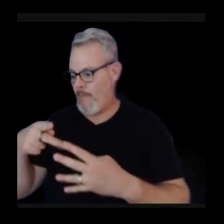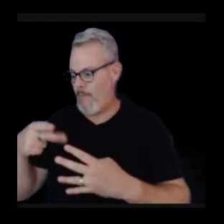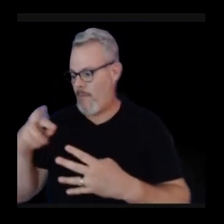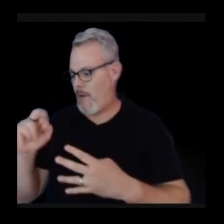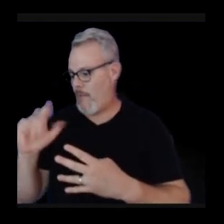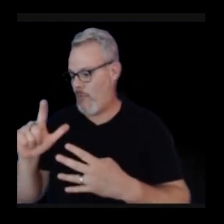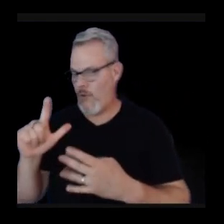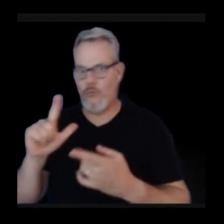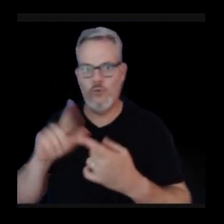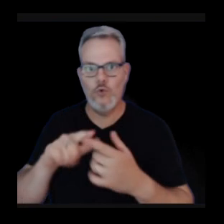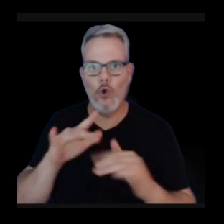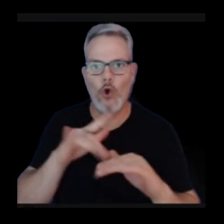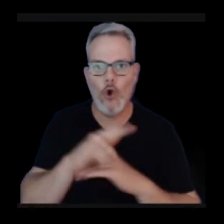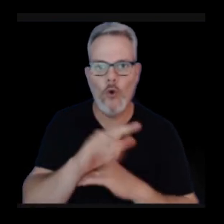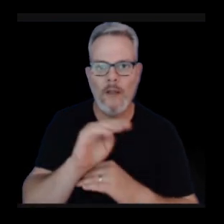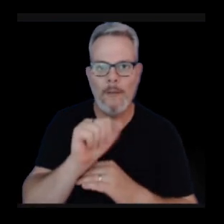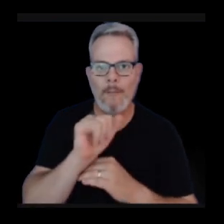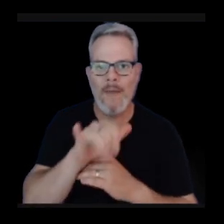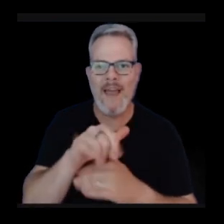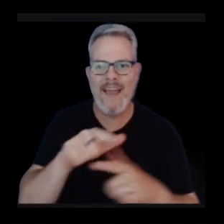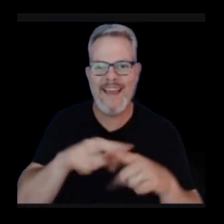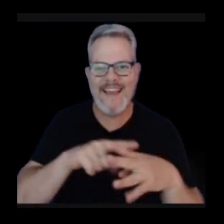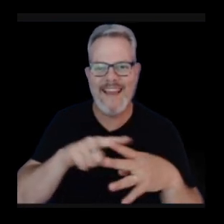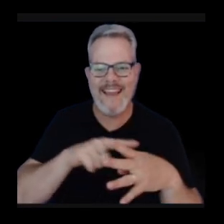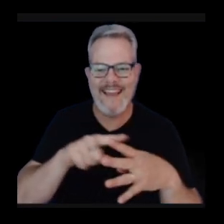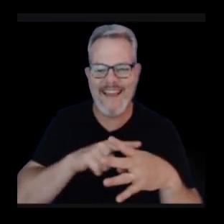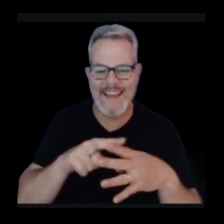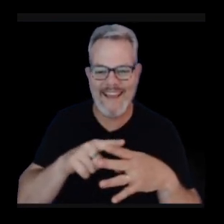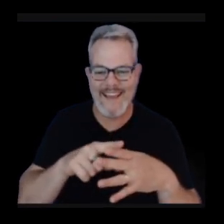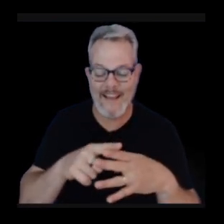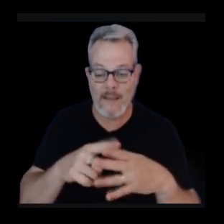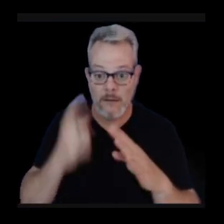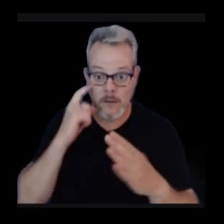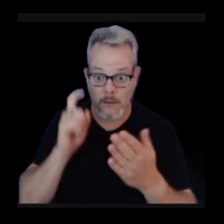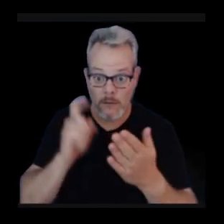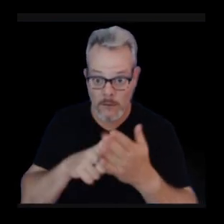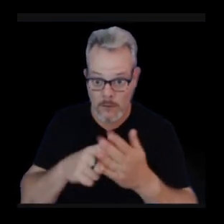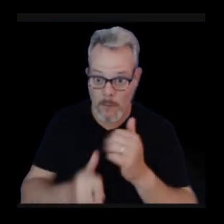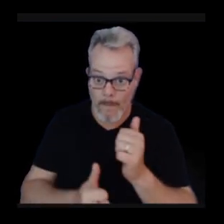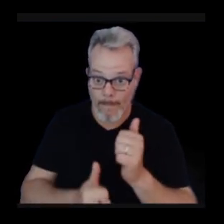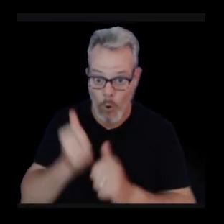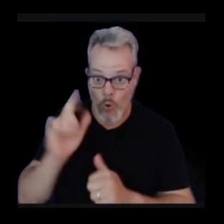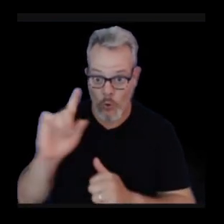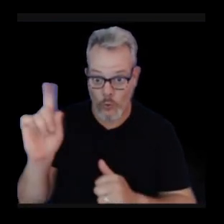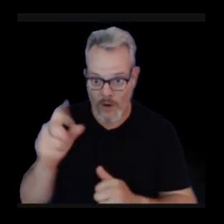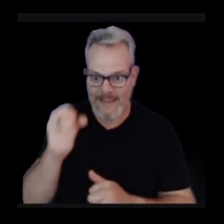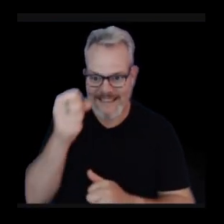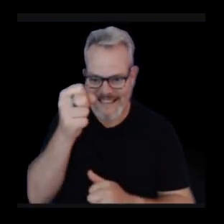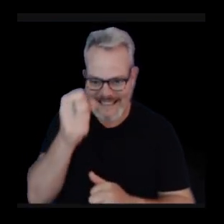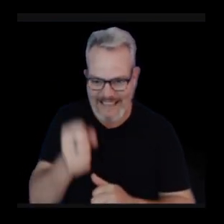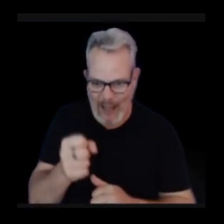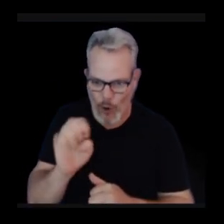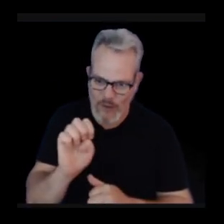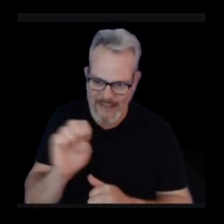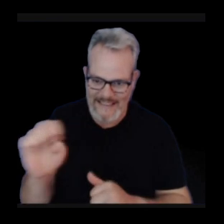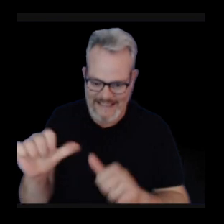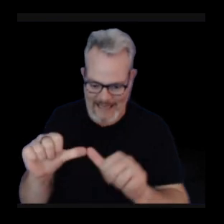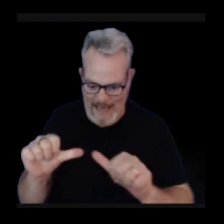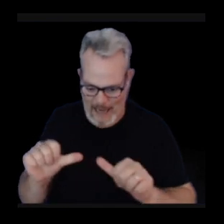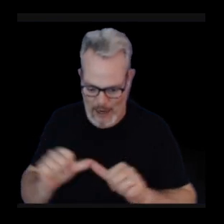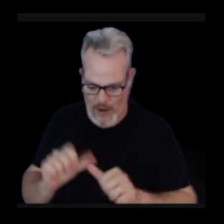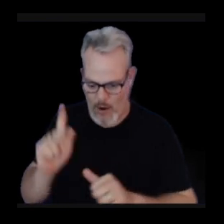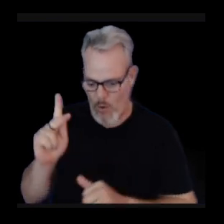And the long and short of it is that inflation is centered south of the caldera and southeast in this Kaua'e area